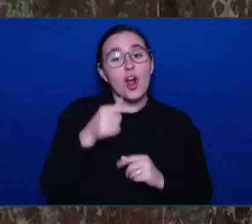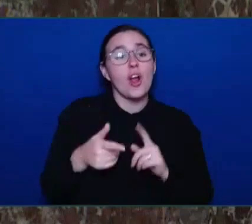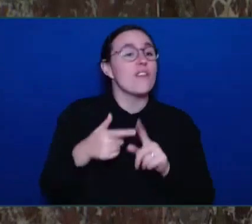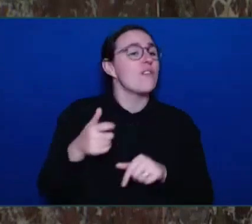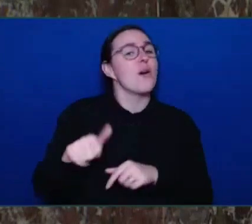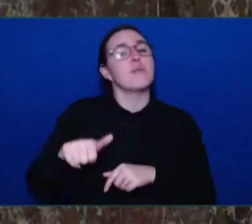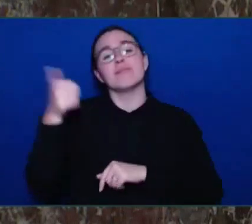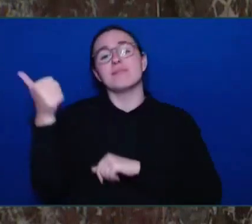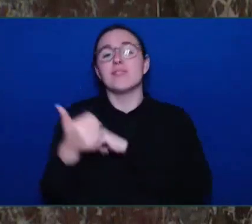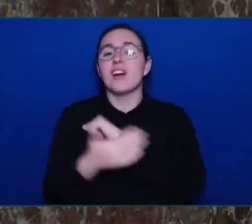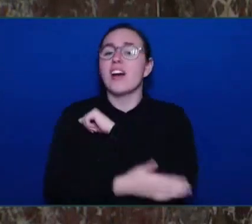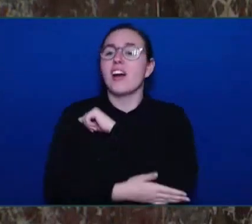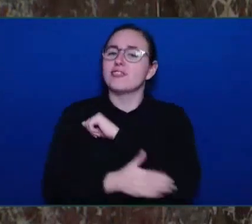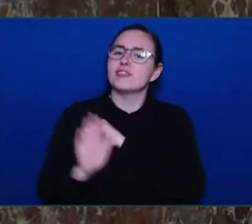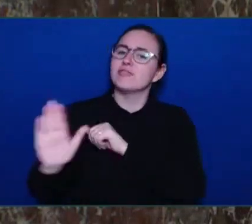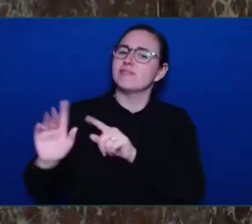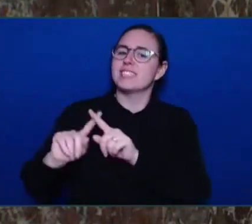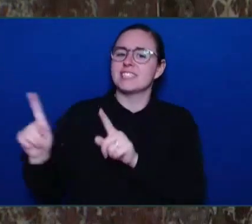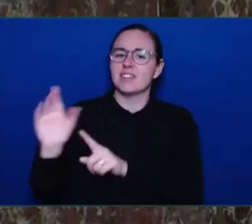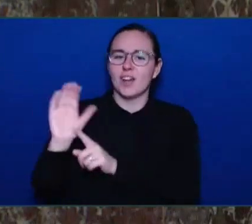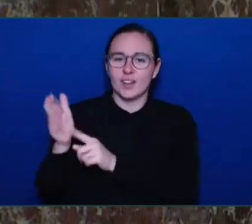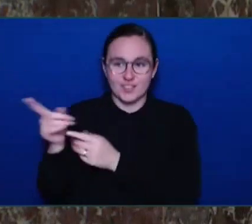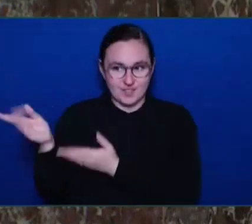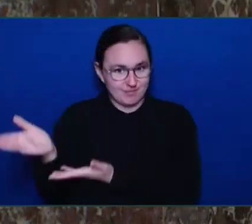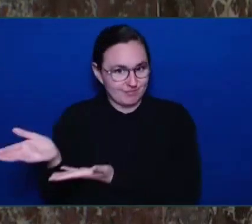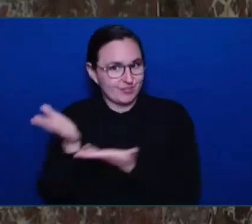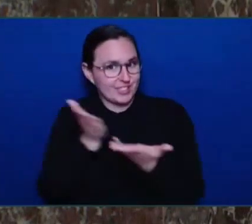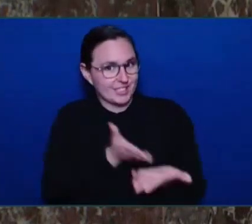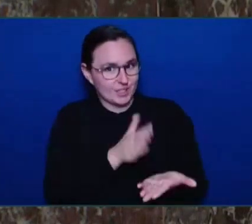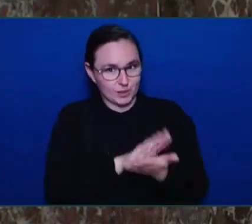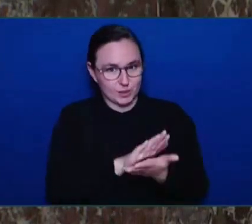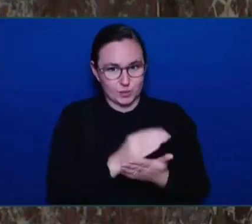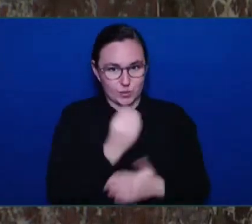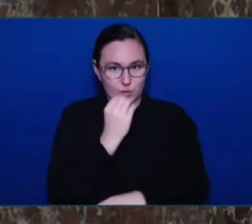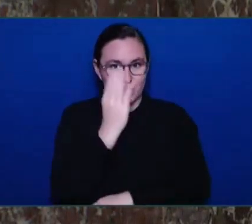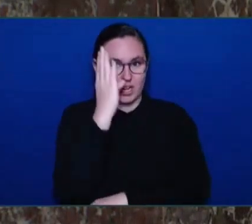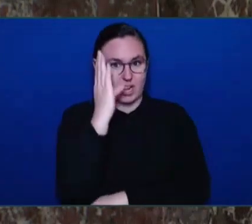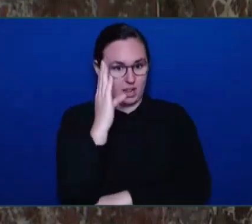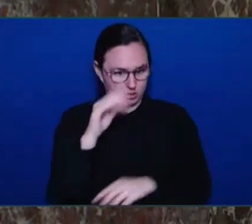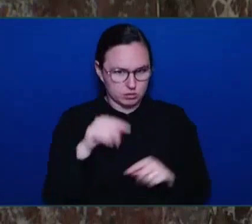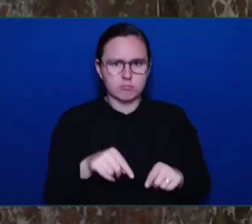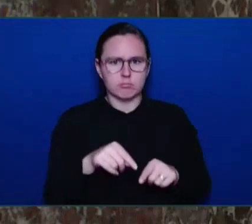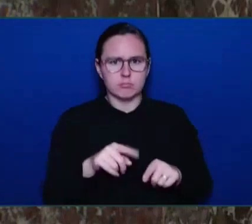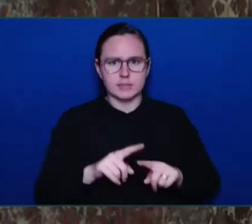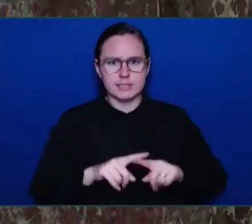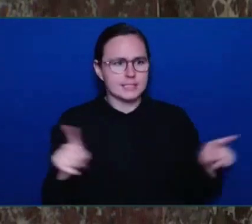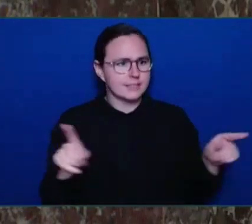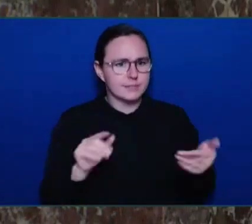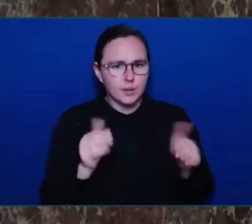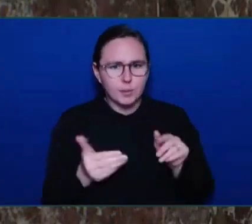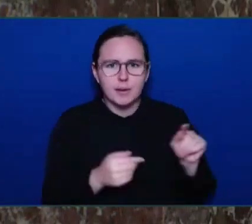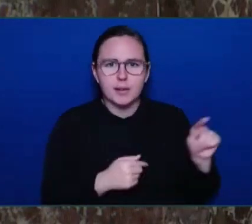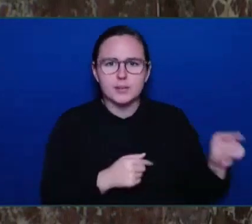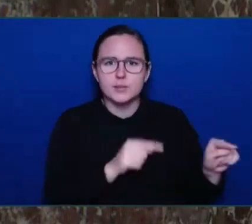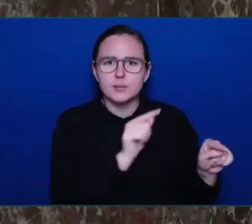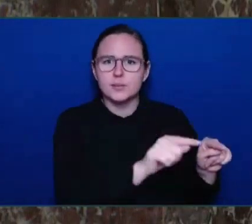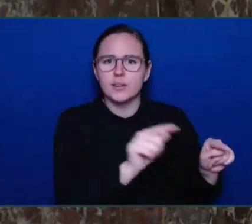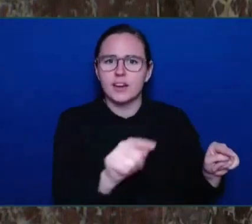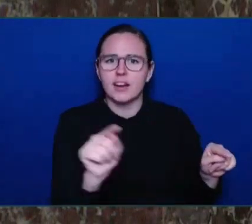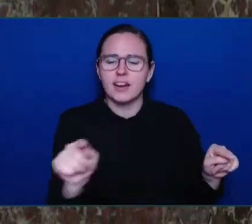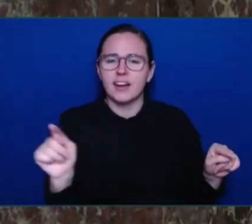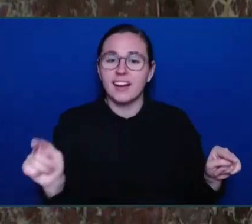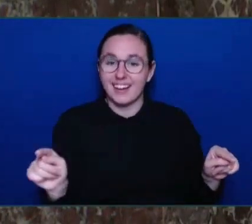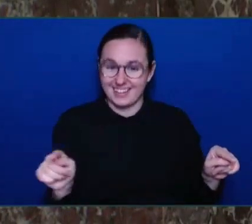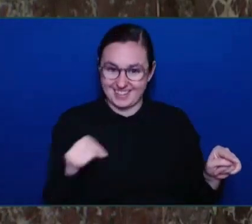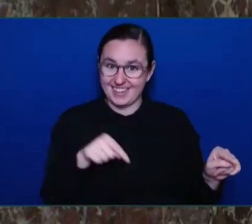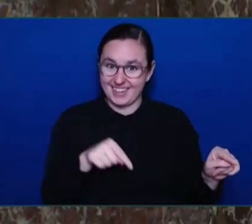Multiculturalism Grant from the province of British Columbia, and it supported the great work of the Asian Impact Society, a group